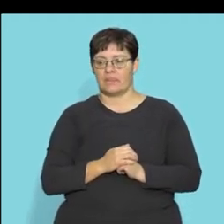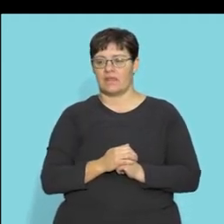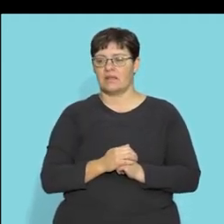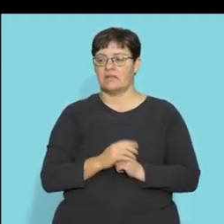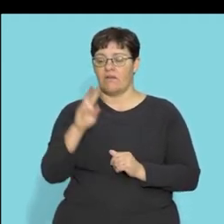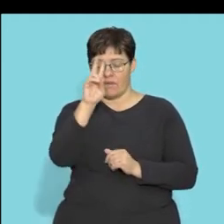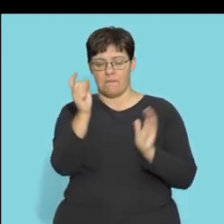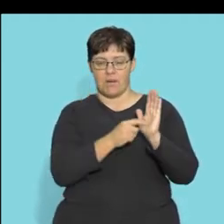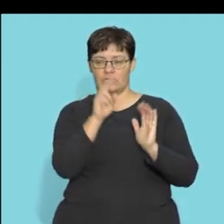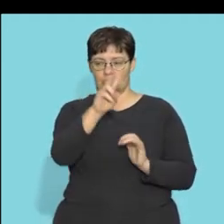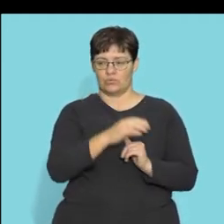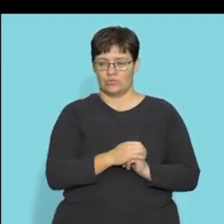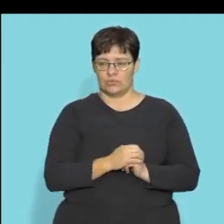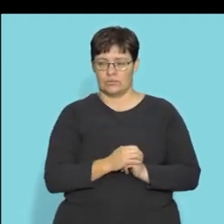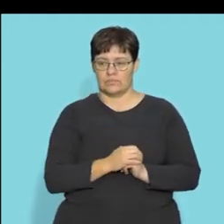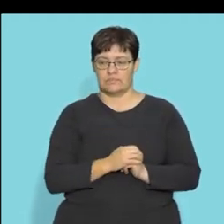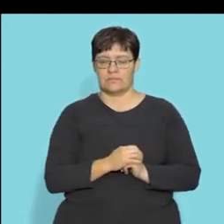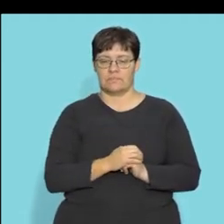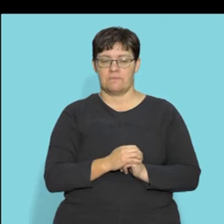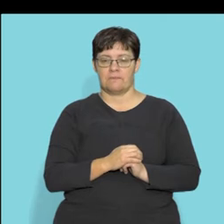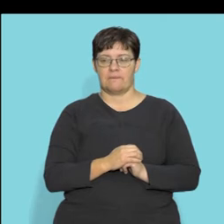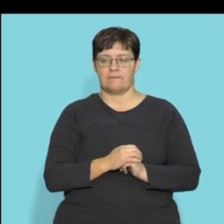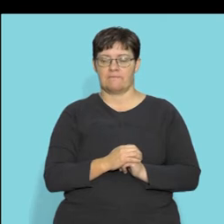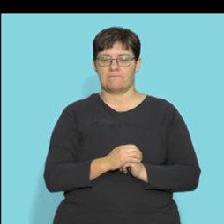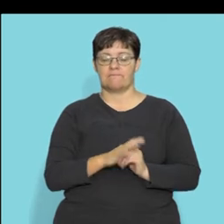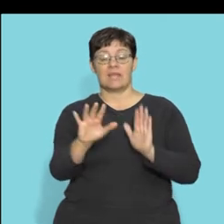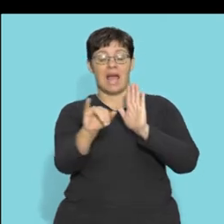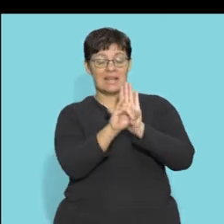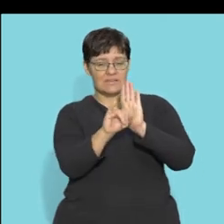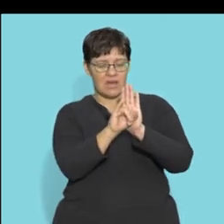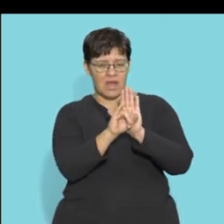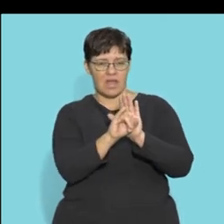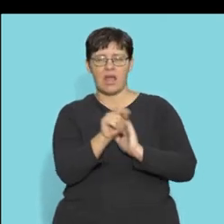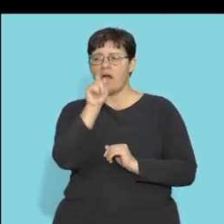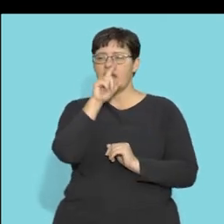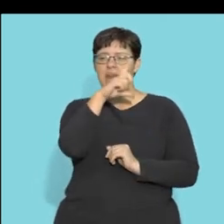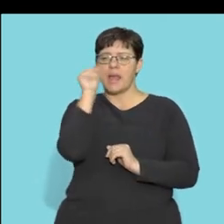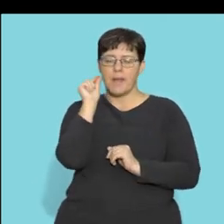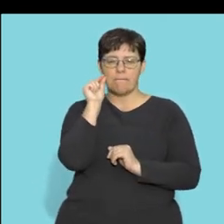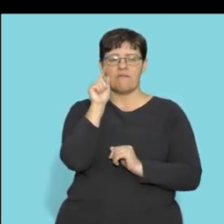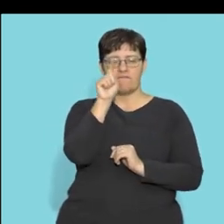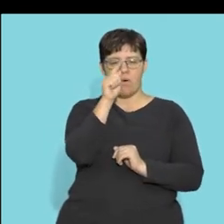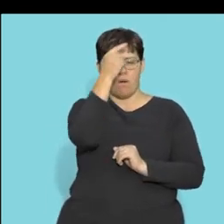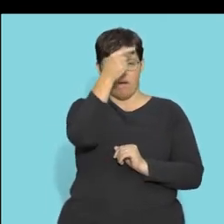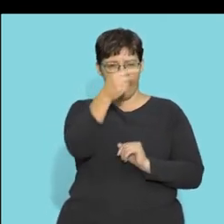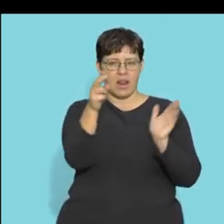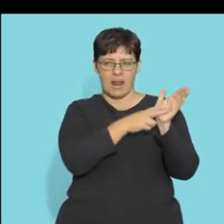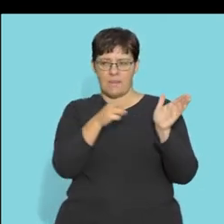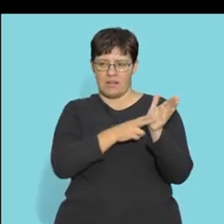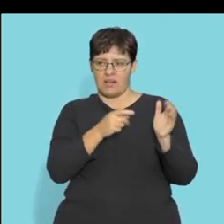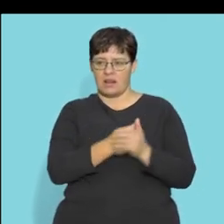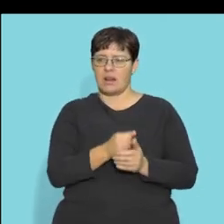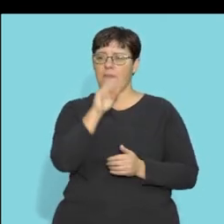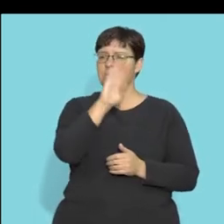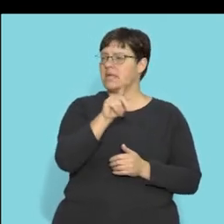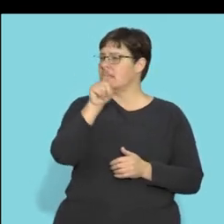Sensory neuron. Can you see you've got two marks there? Right. Identify and write the following name for the